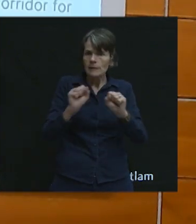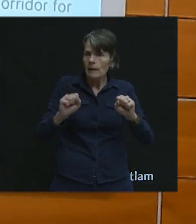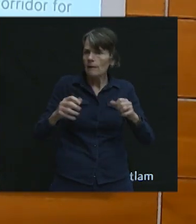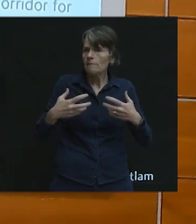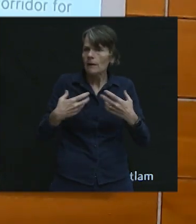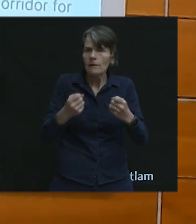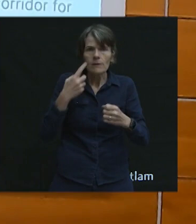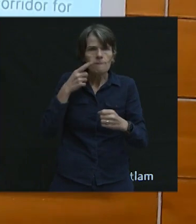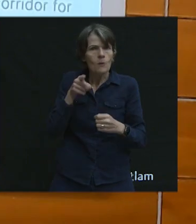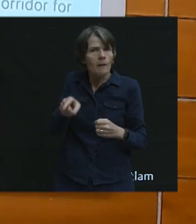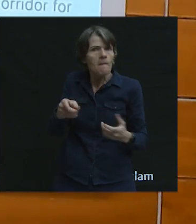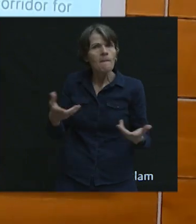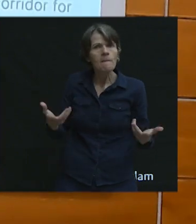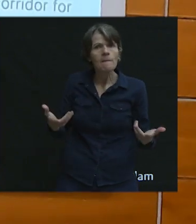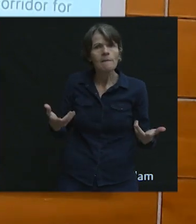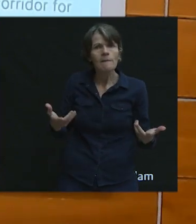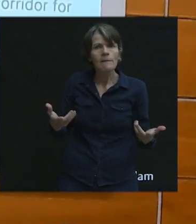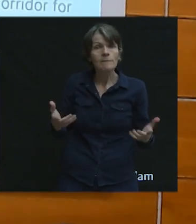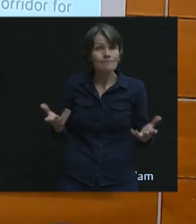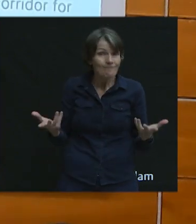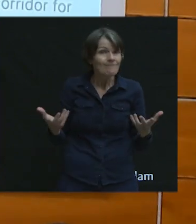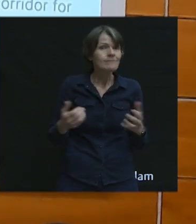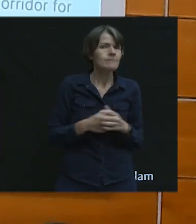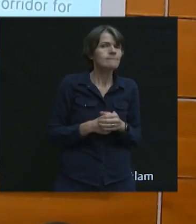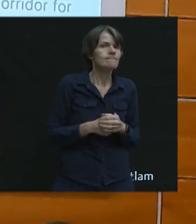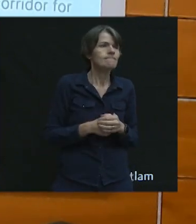sure that we have a plan for them in our spaces.